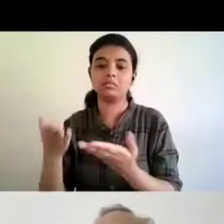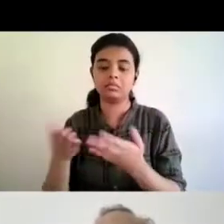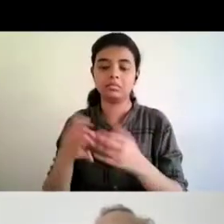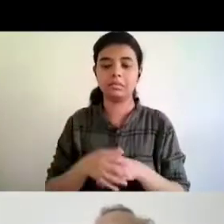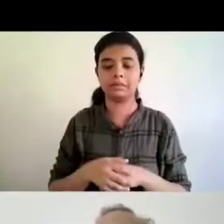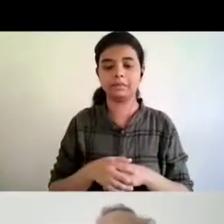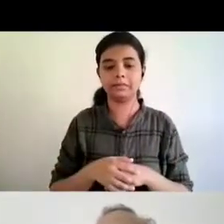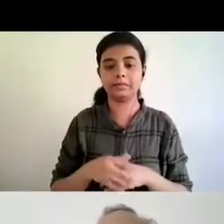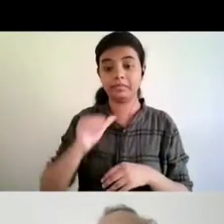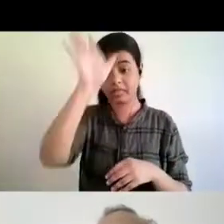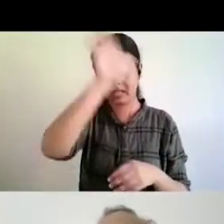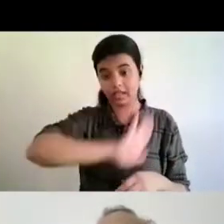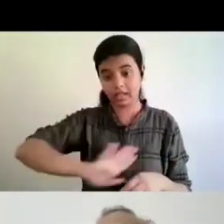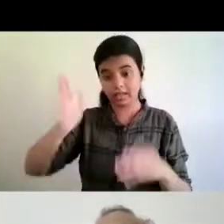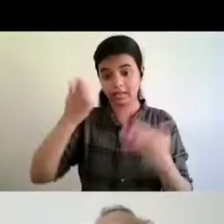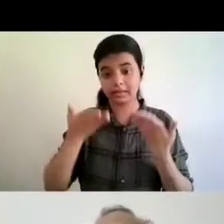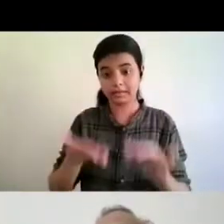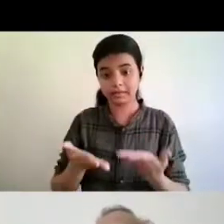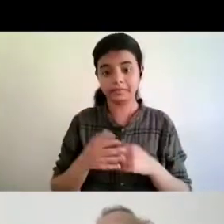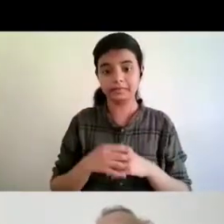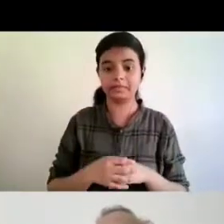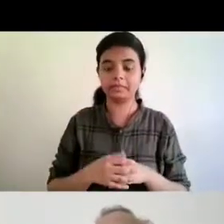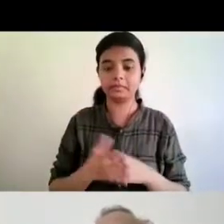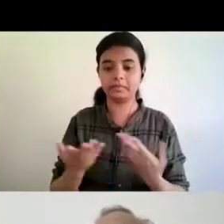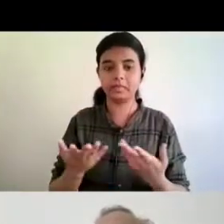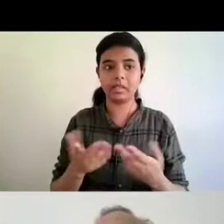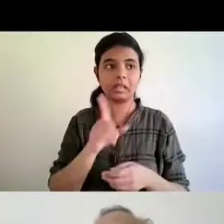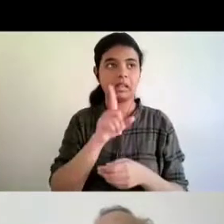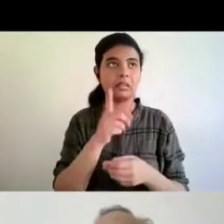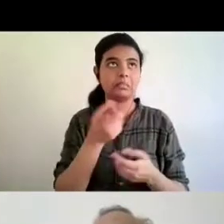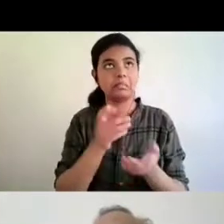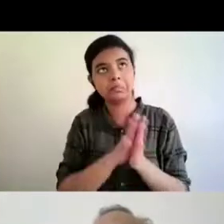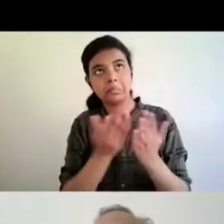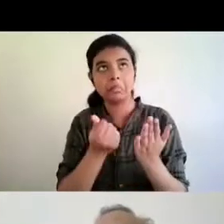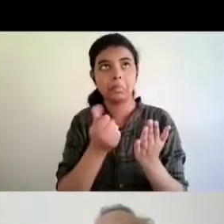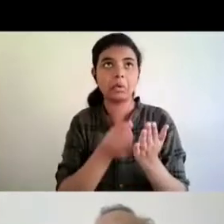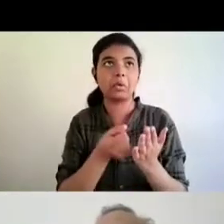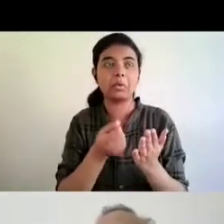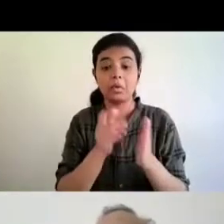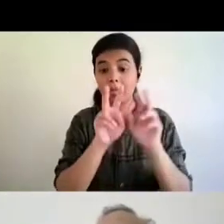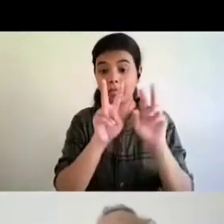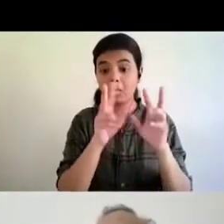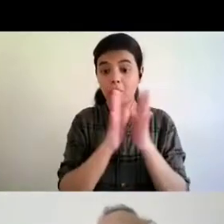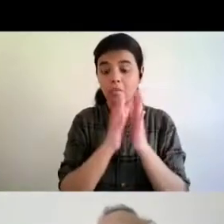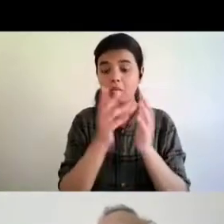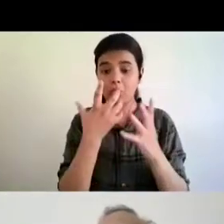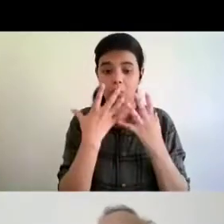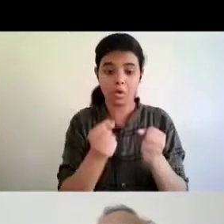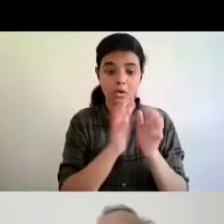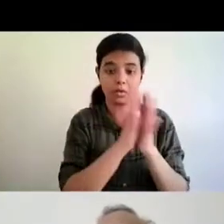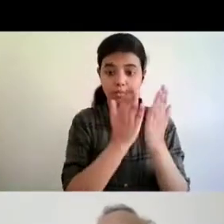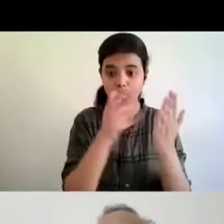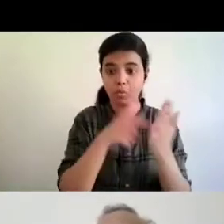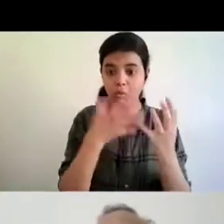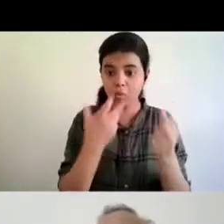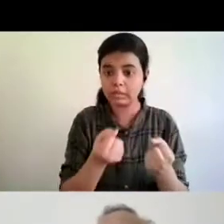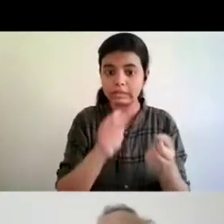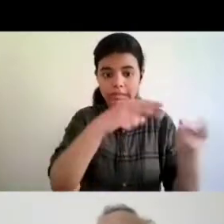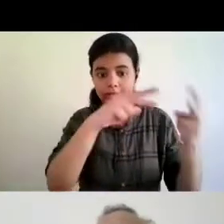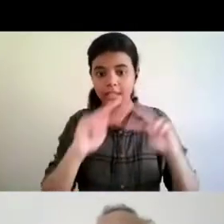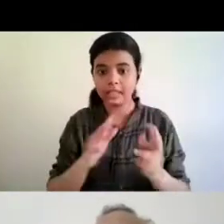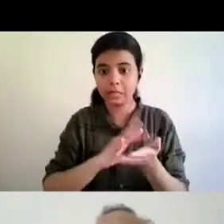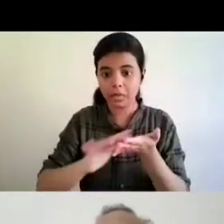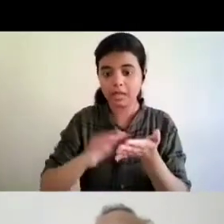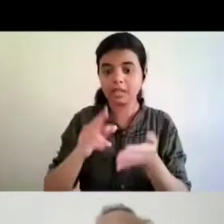in india we spend about 10 000 rupees per title for conversion on an average whereas